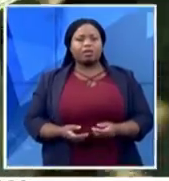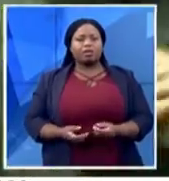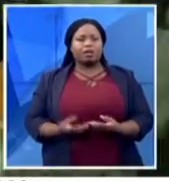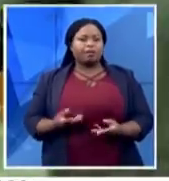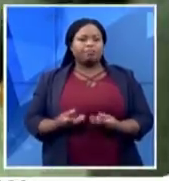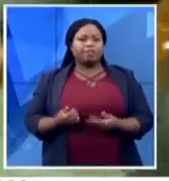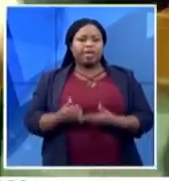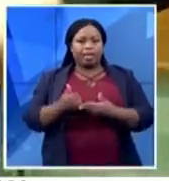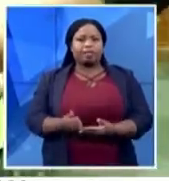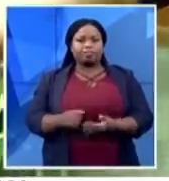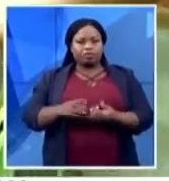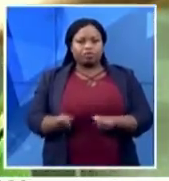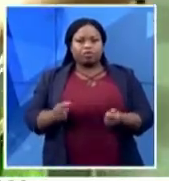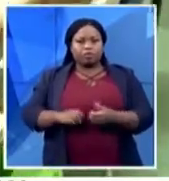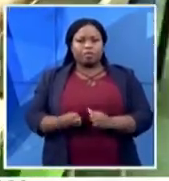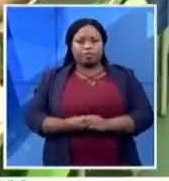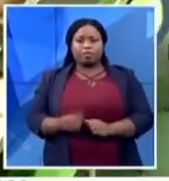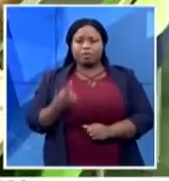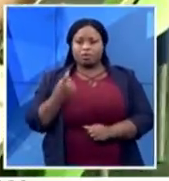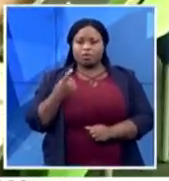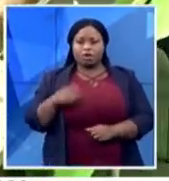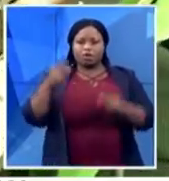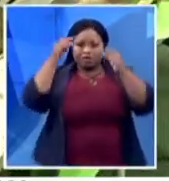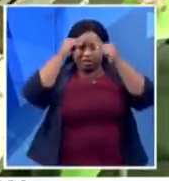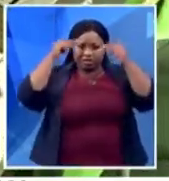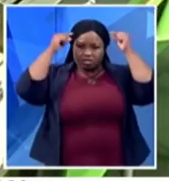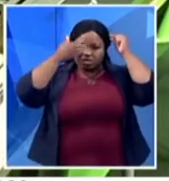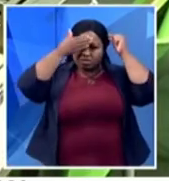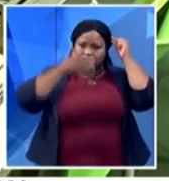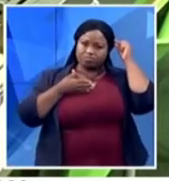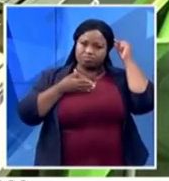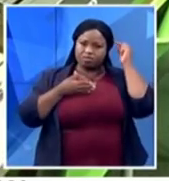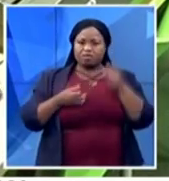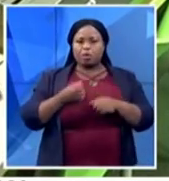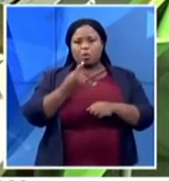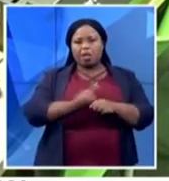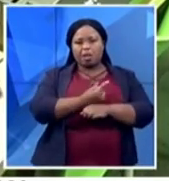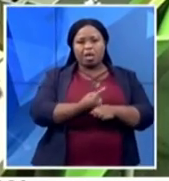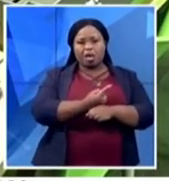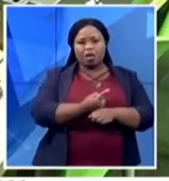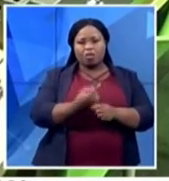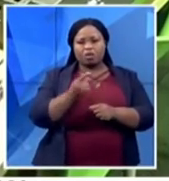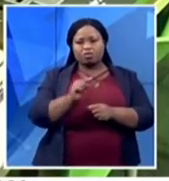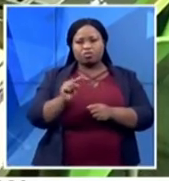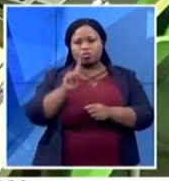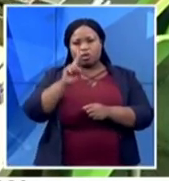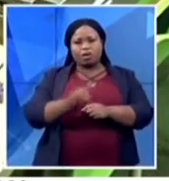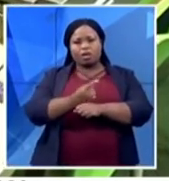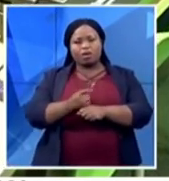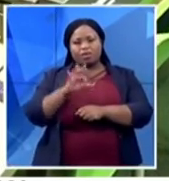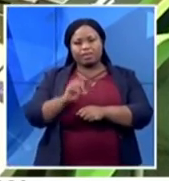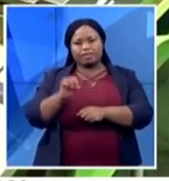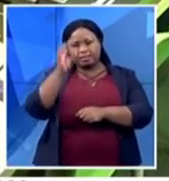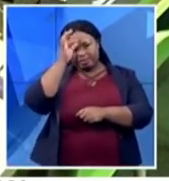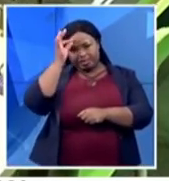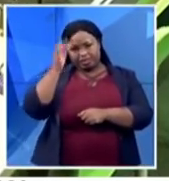frames typically takes anything between an hour, an hour of 30 minutes. So in this space, we've got three, about six printers